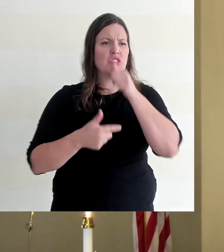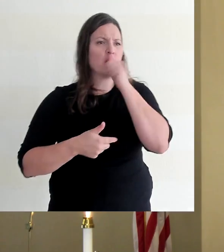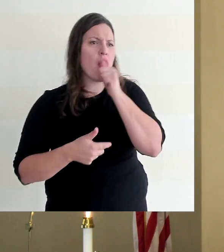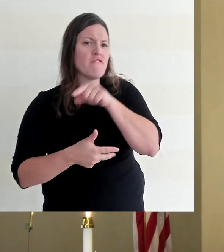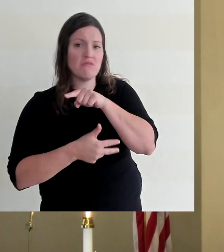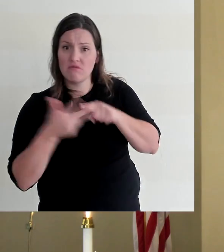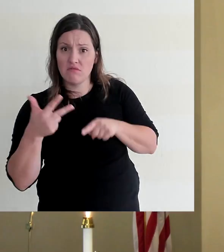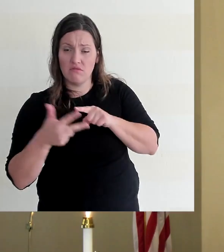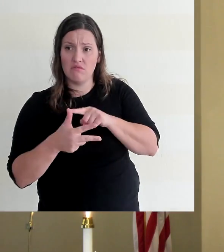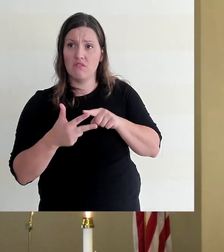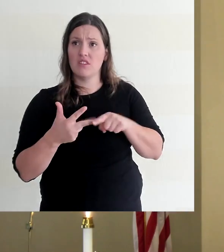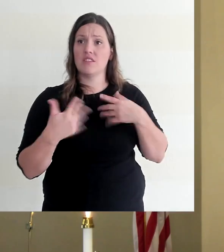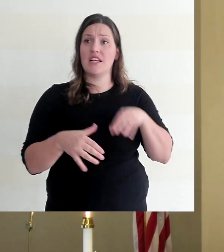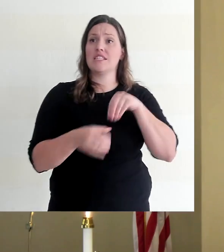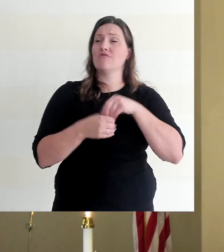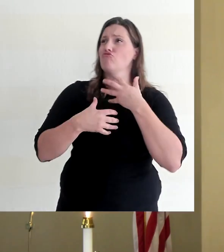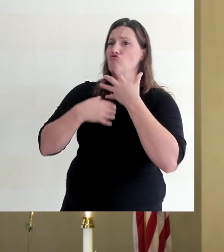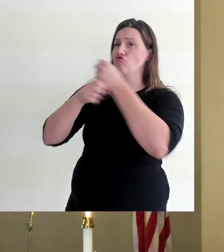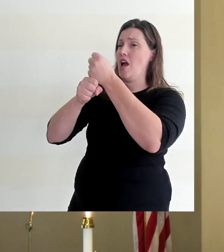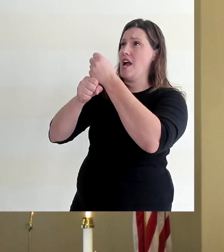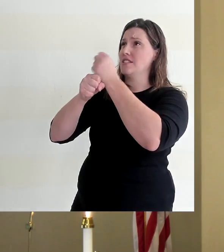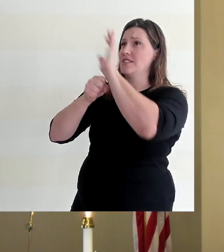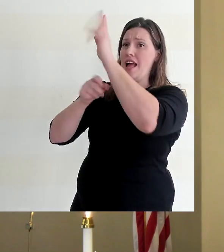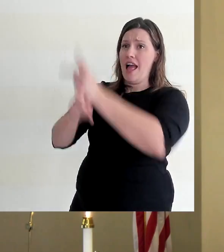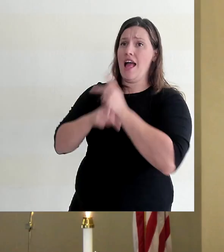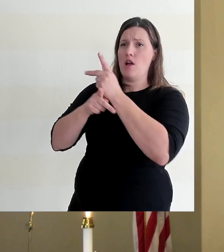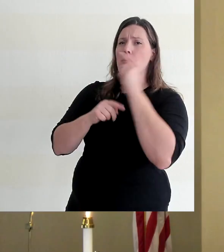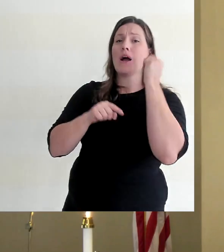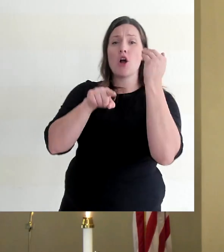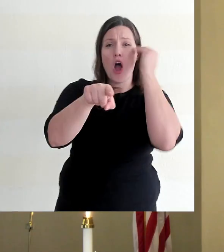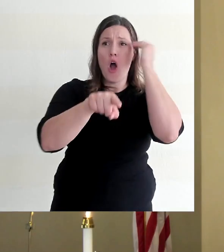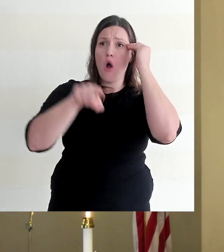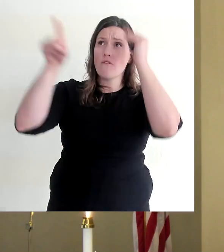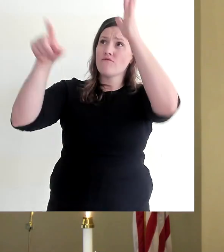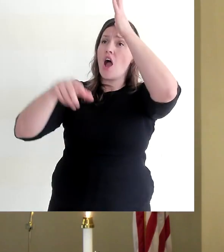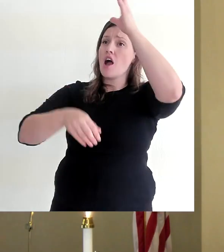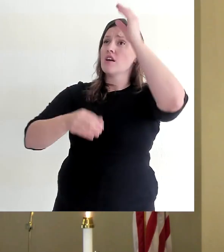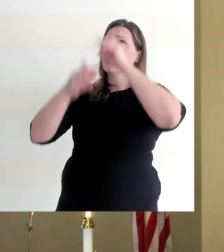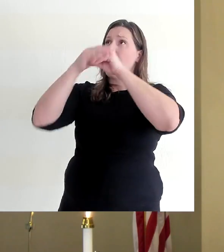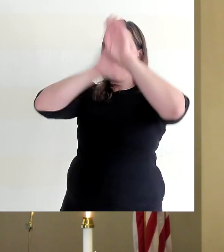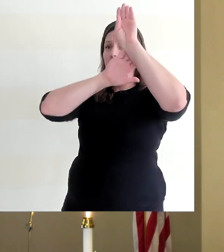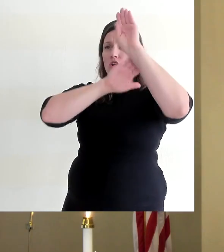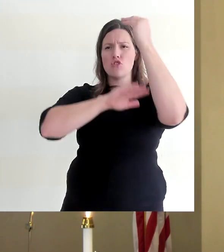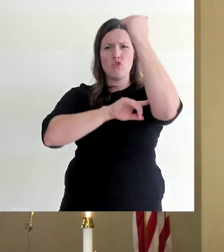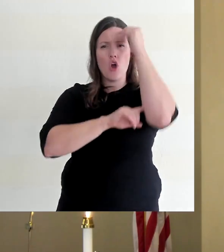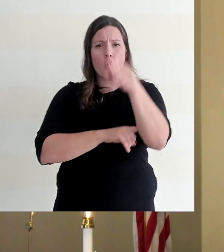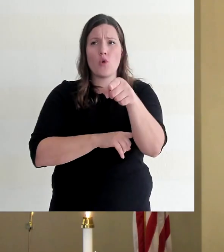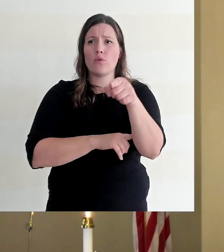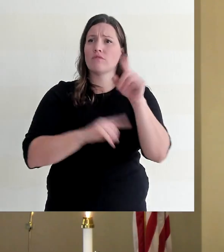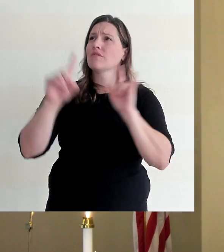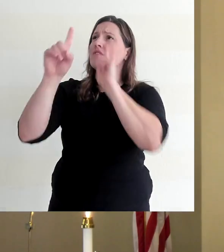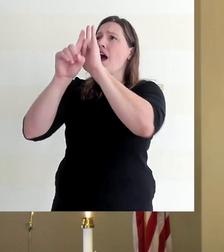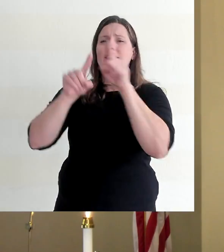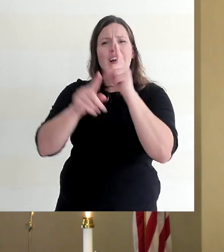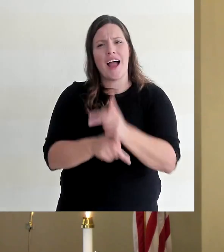in God the Father's care for you. Because you know your Father in heaven, you know his love